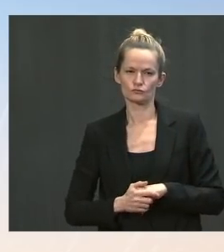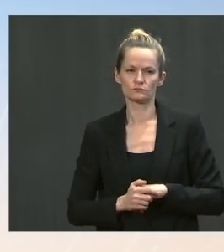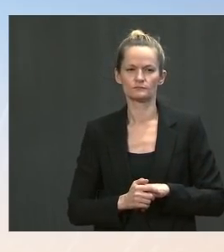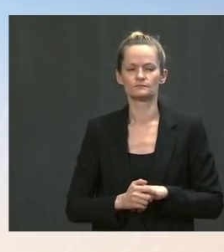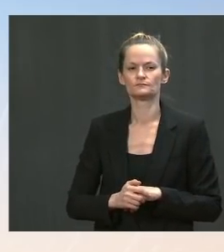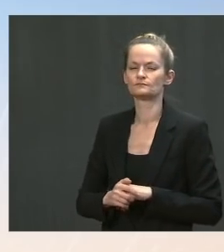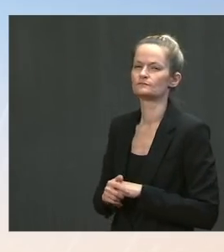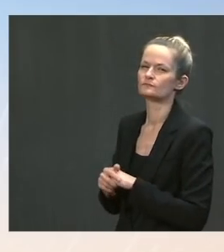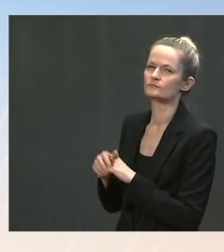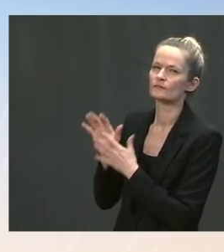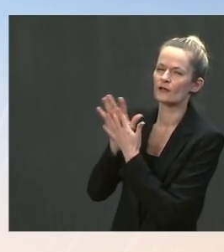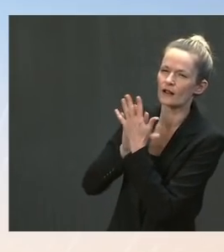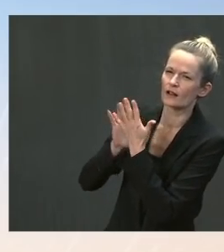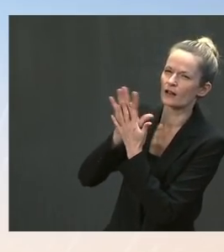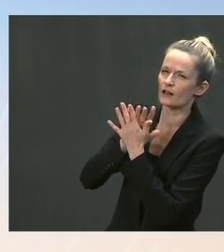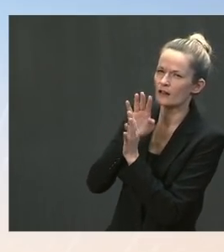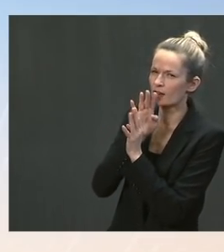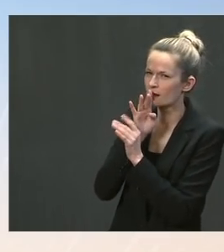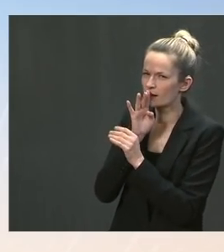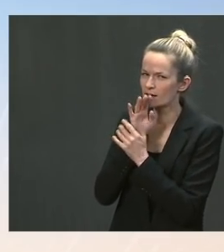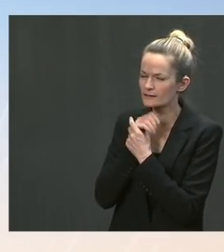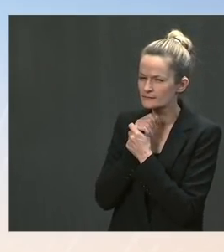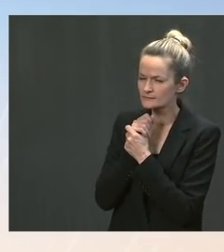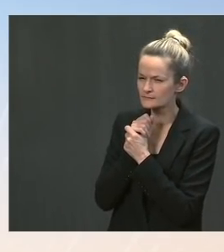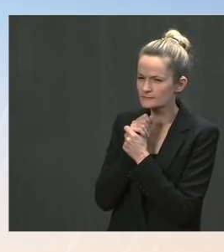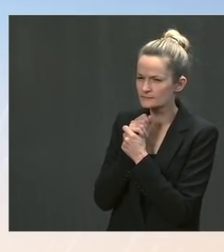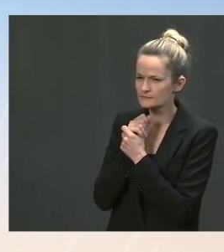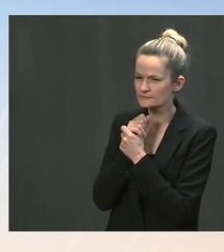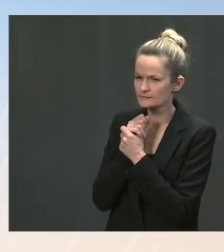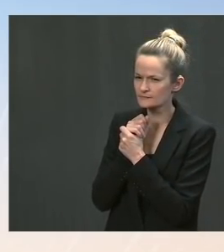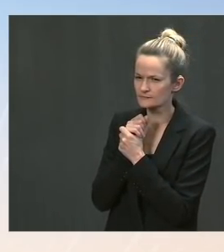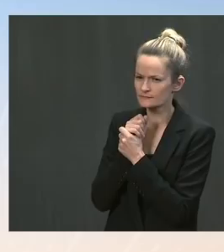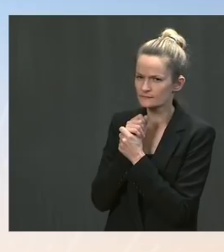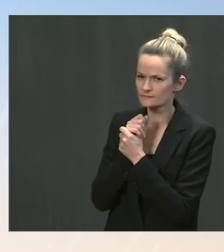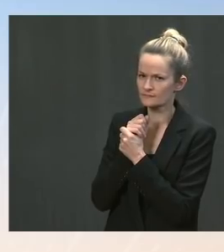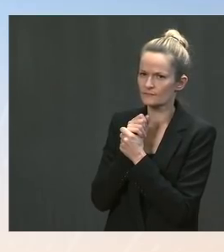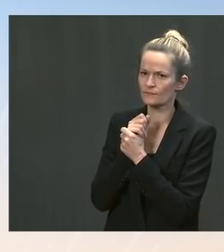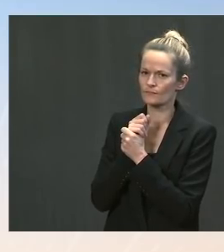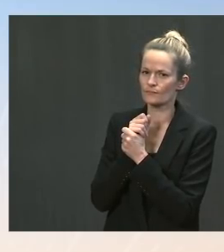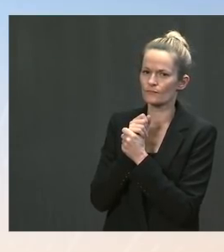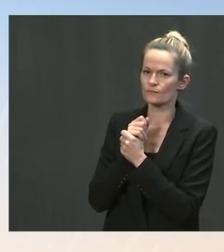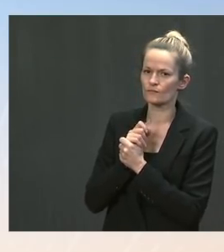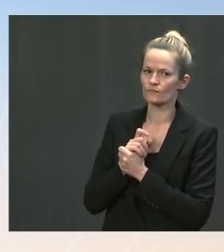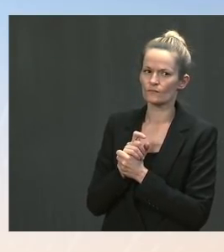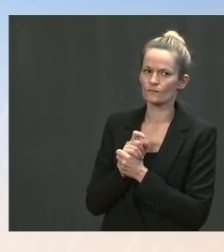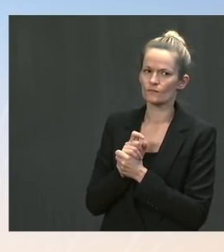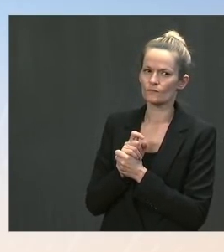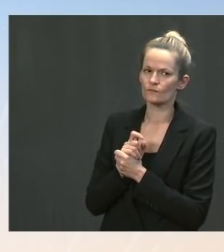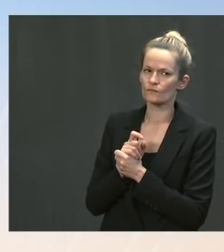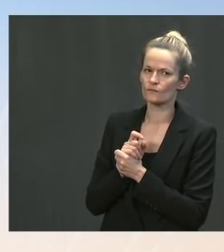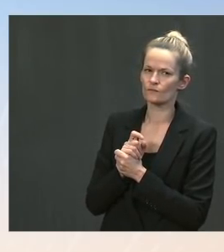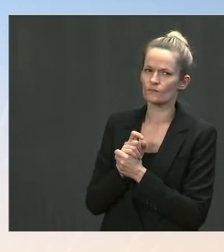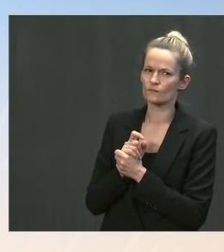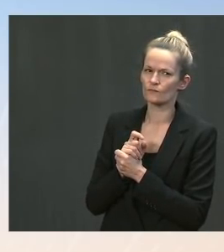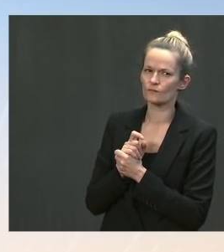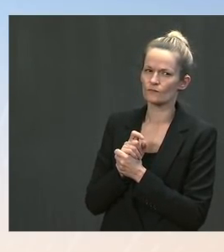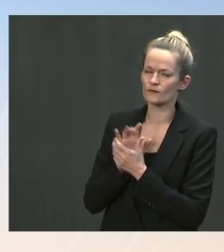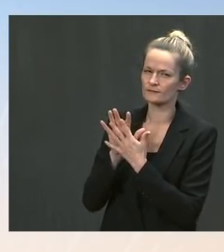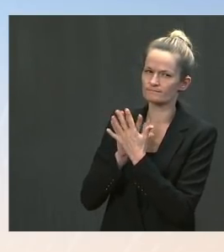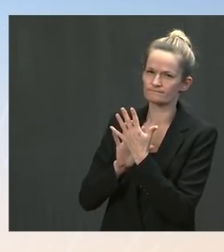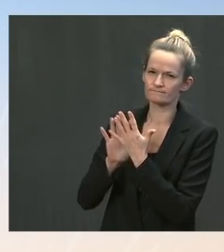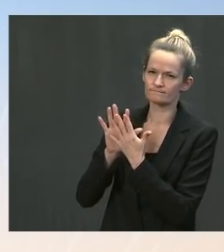Jen, is the President and the White House following the war in Ethiopia? And are you concerned about the threat to